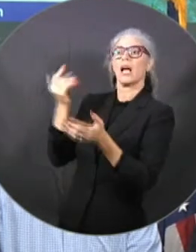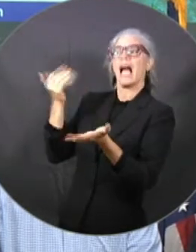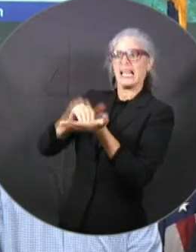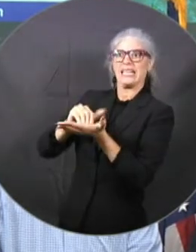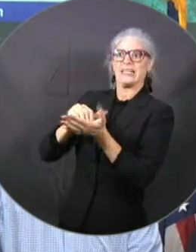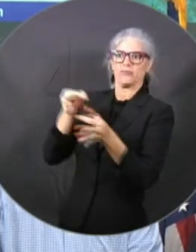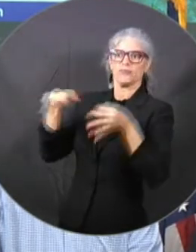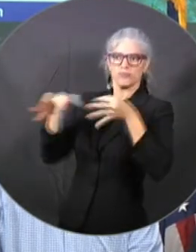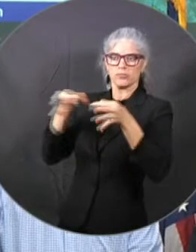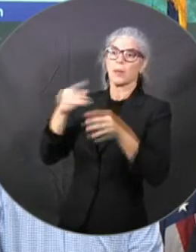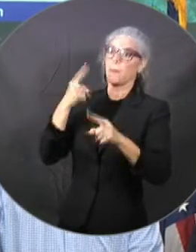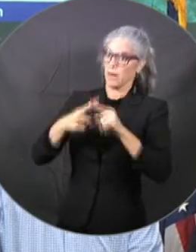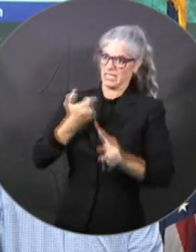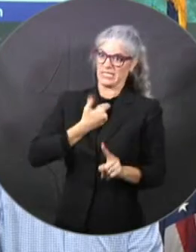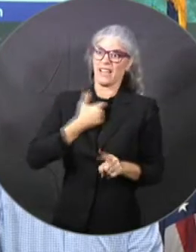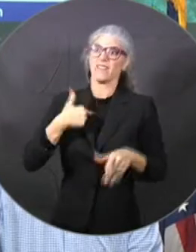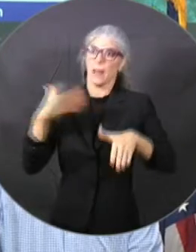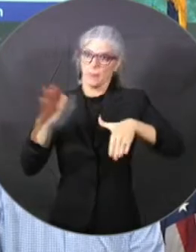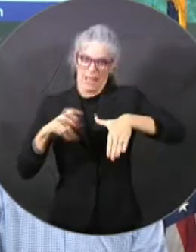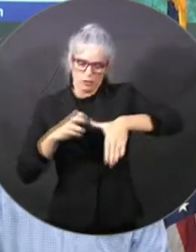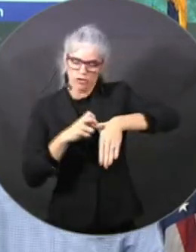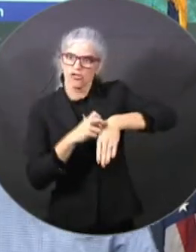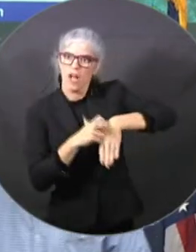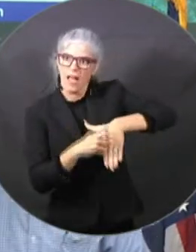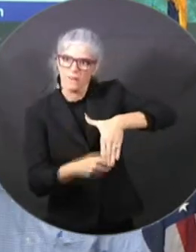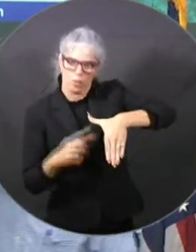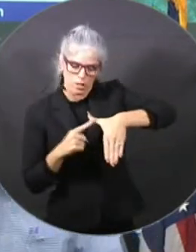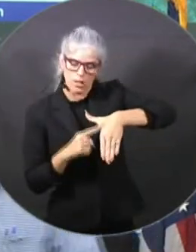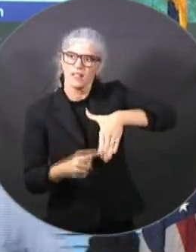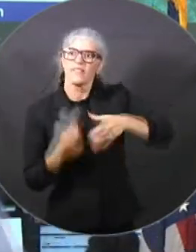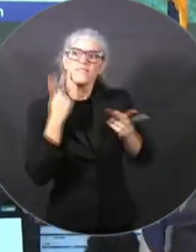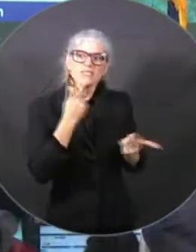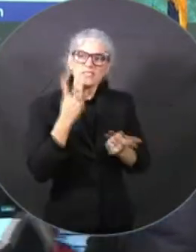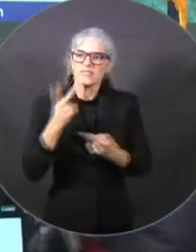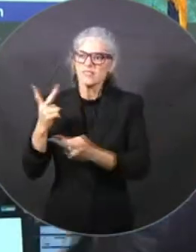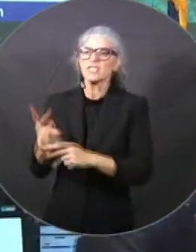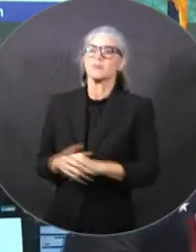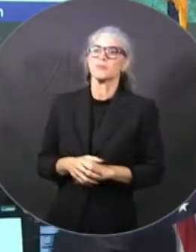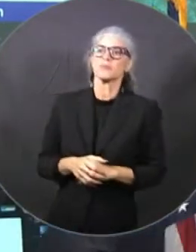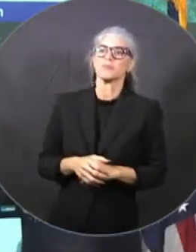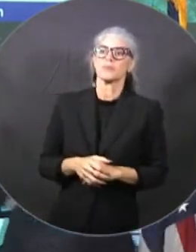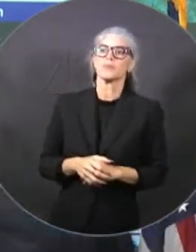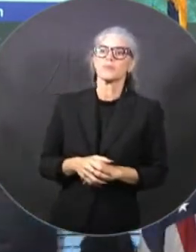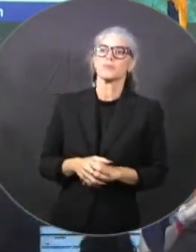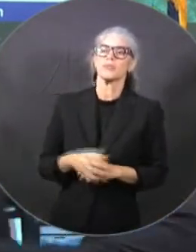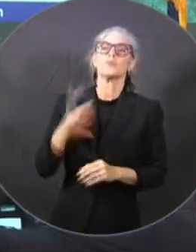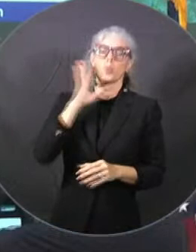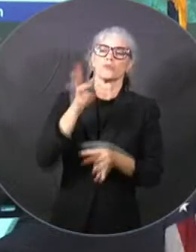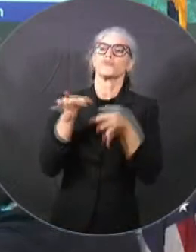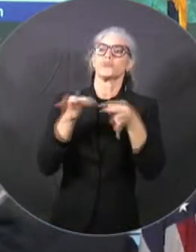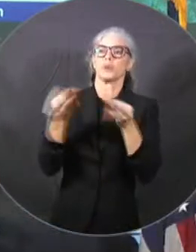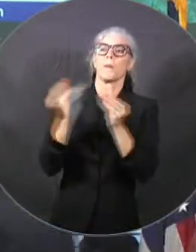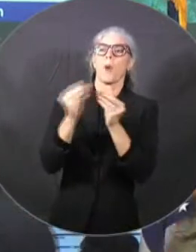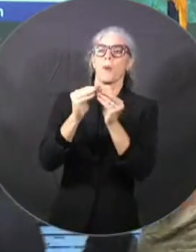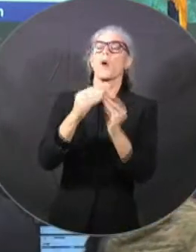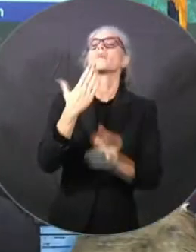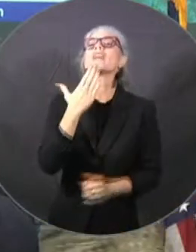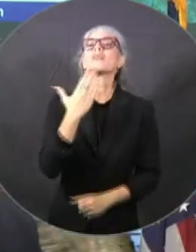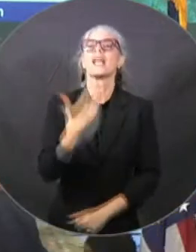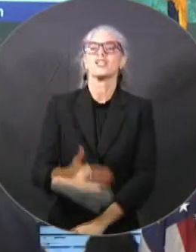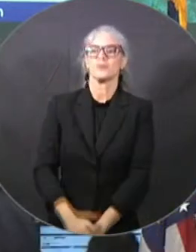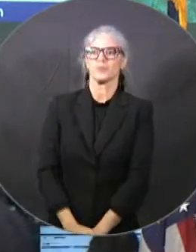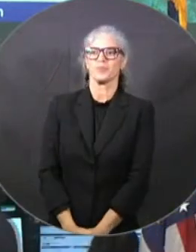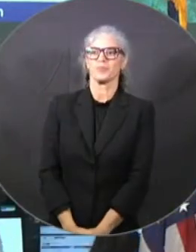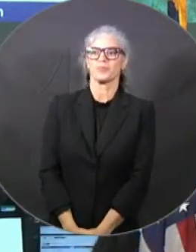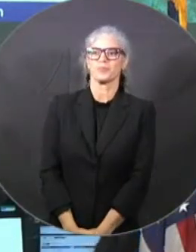face a major impact. So we're going to take some area on how far to let's really put the state back on,